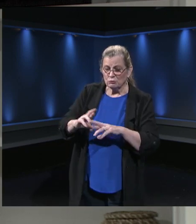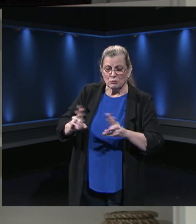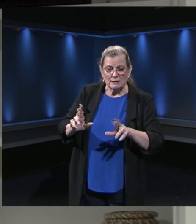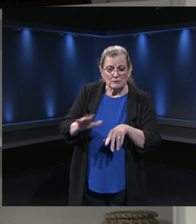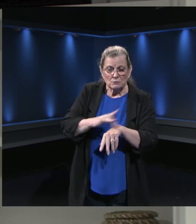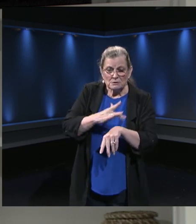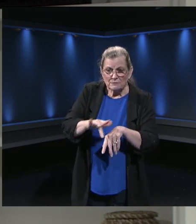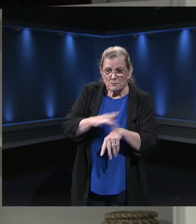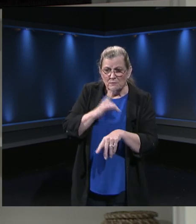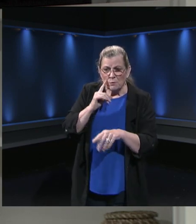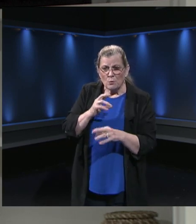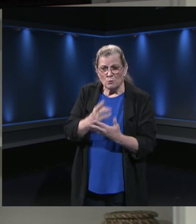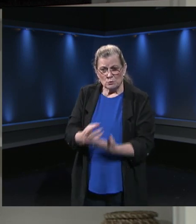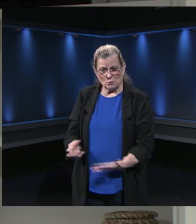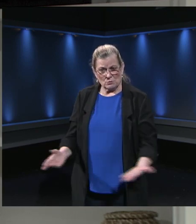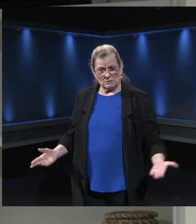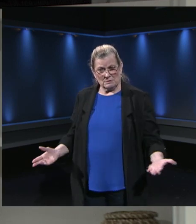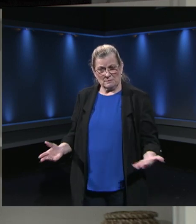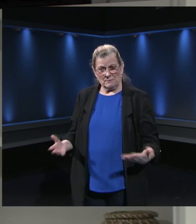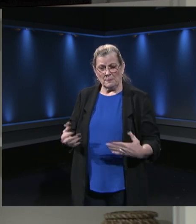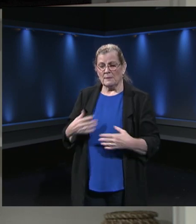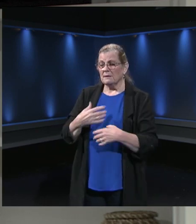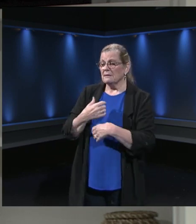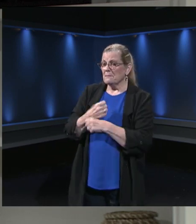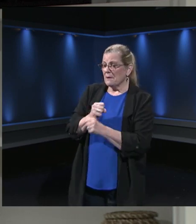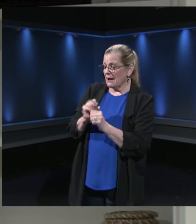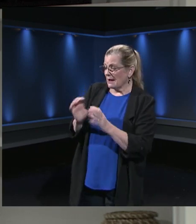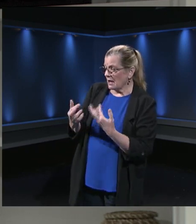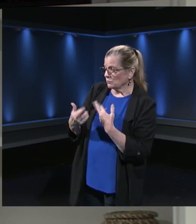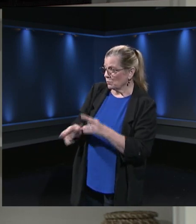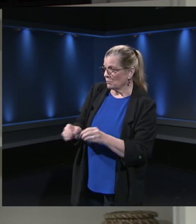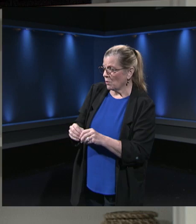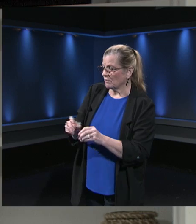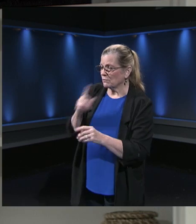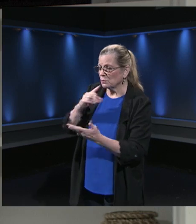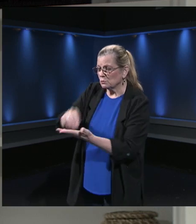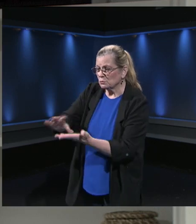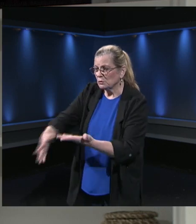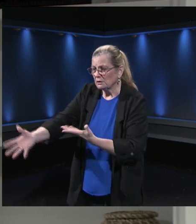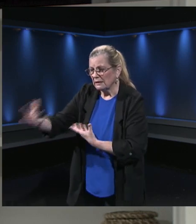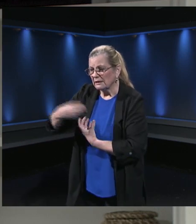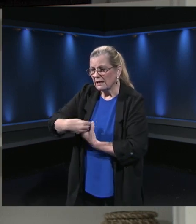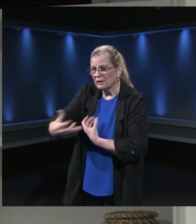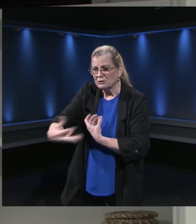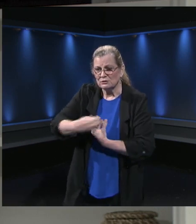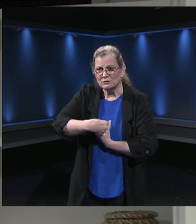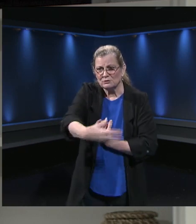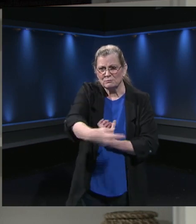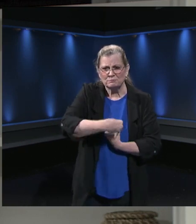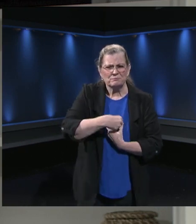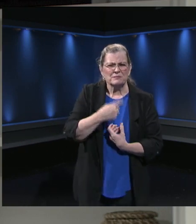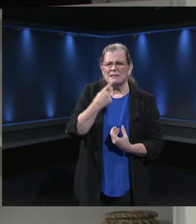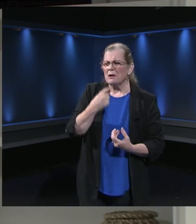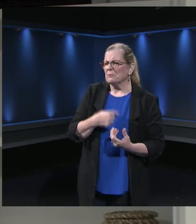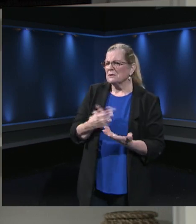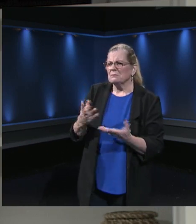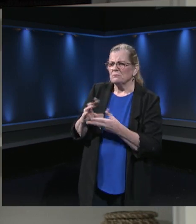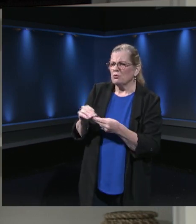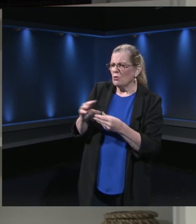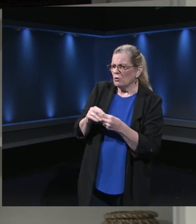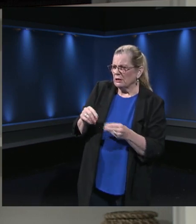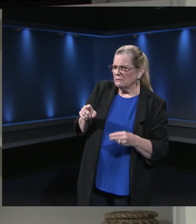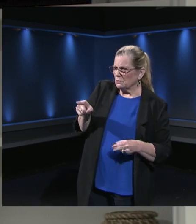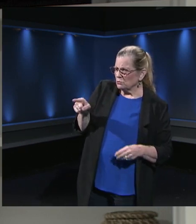leverage to make the classroom even more engaging and exciting. Talk a little bit about some of the things that you and other SBITS are doing to help teachers